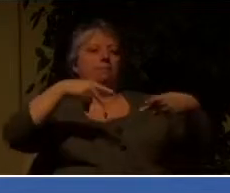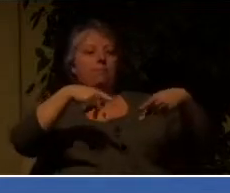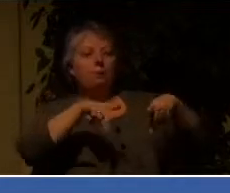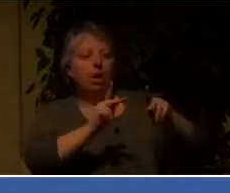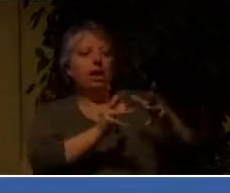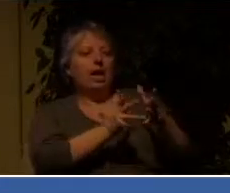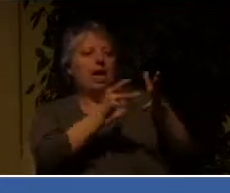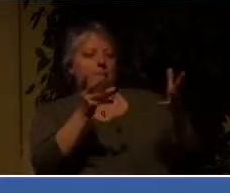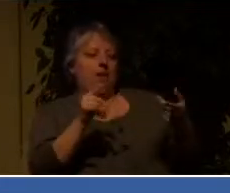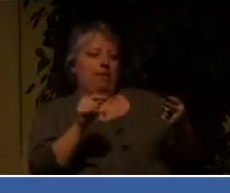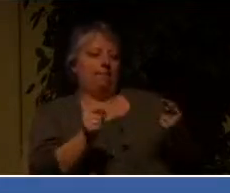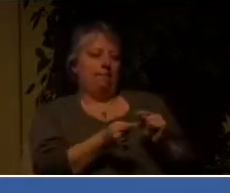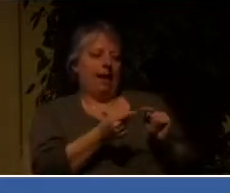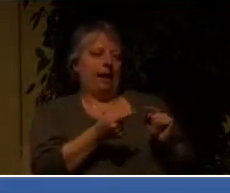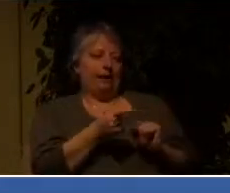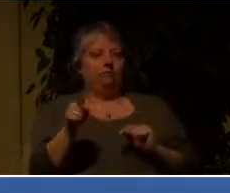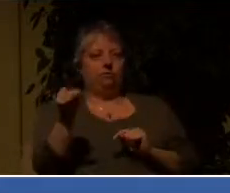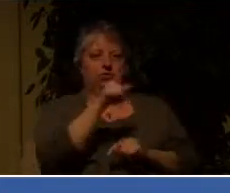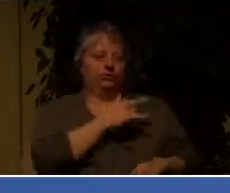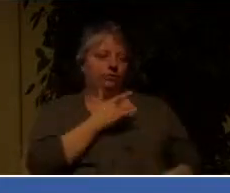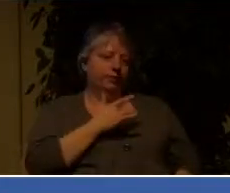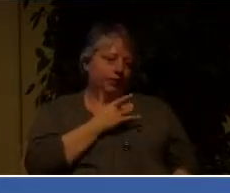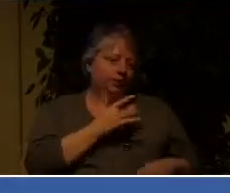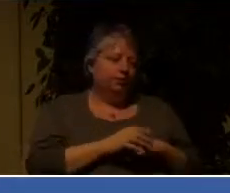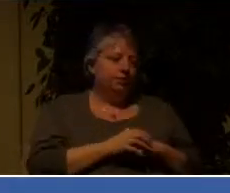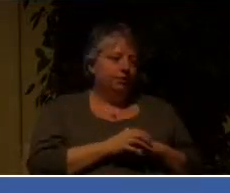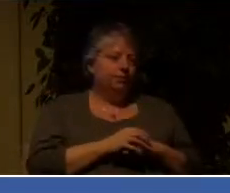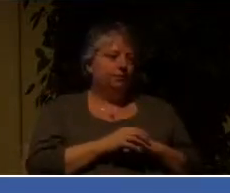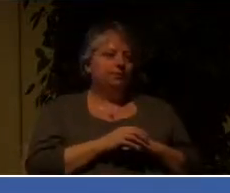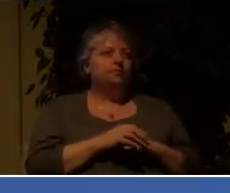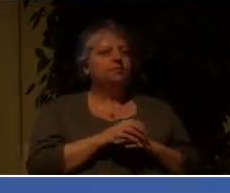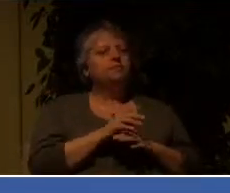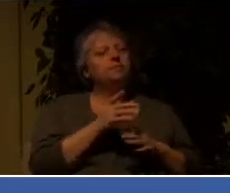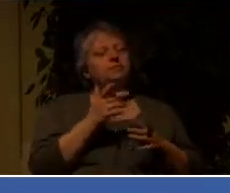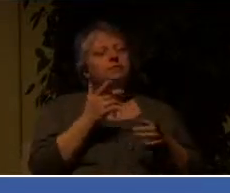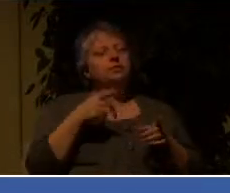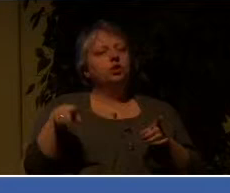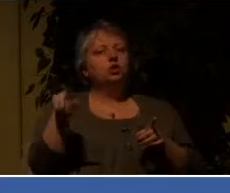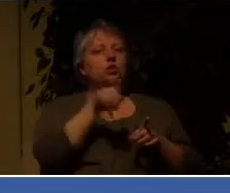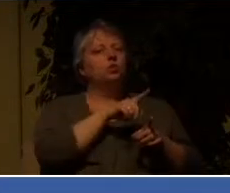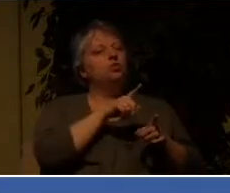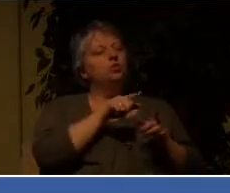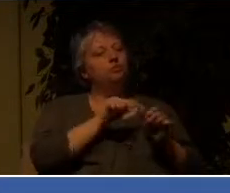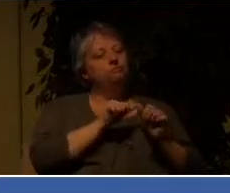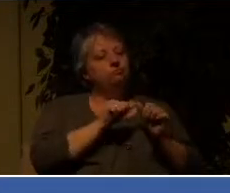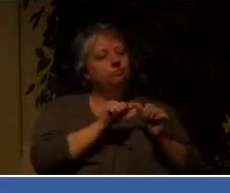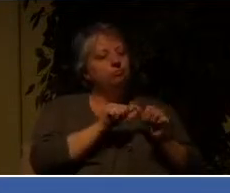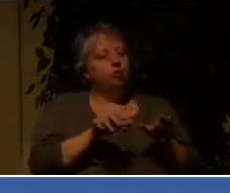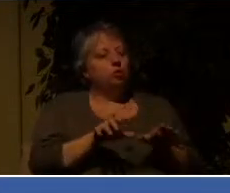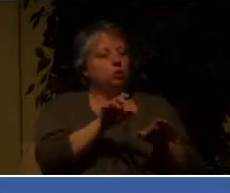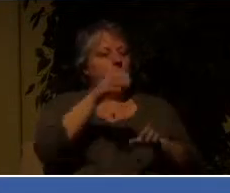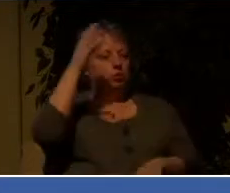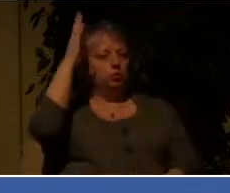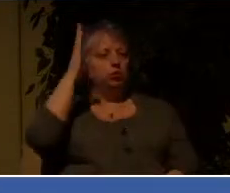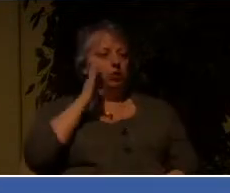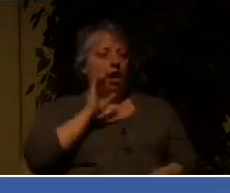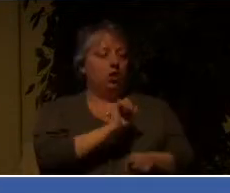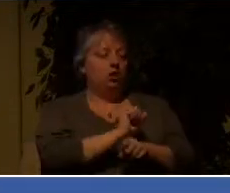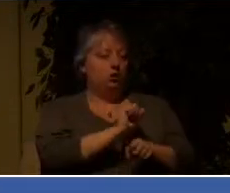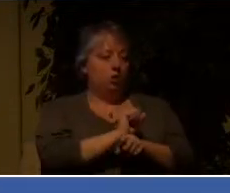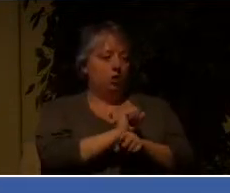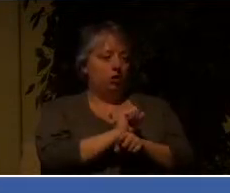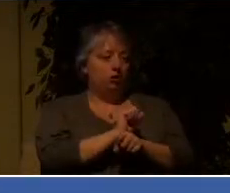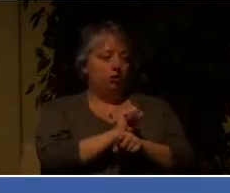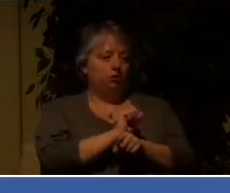can keep me from accomplishing the purposes of God, because greater is he that is in me than he that is in the world. I love the way Paul